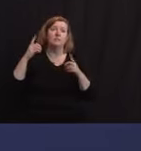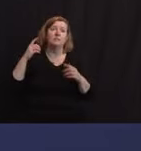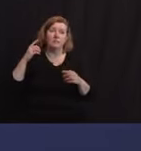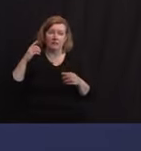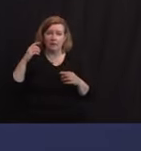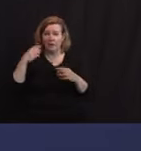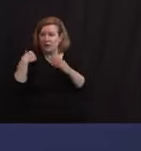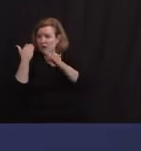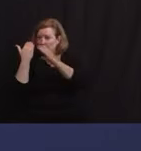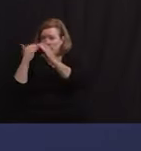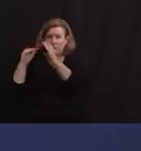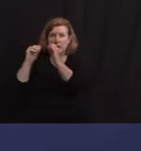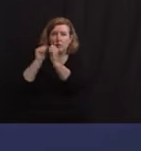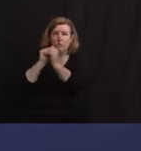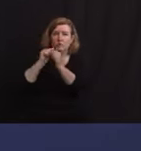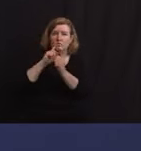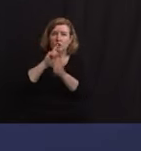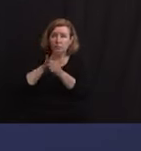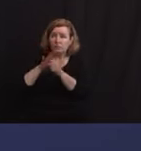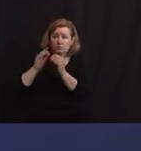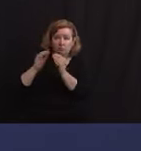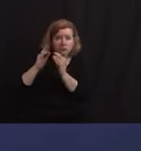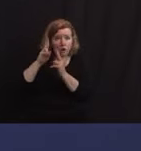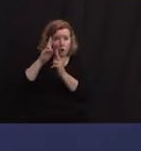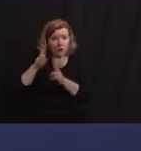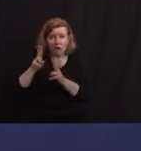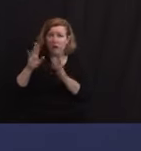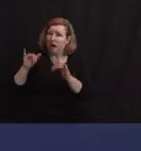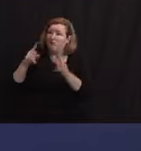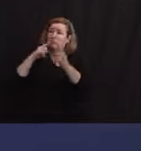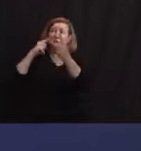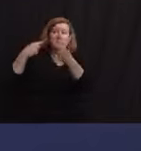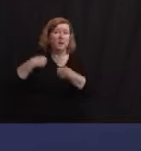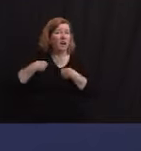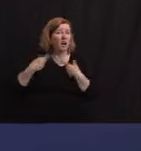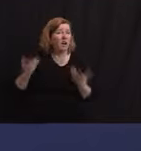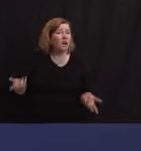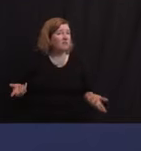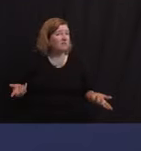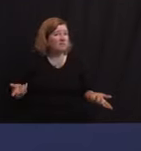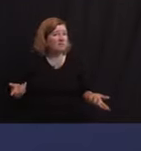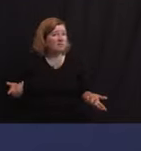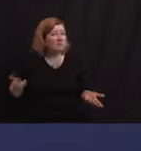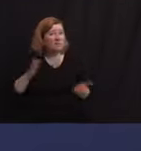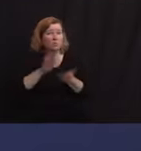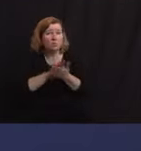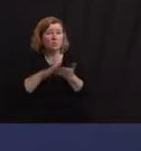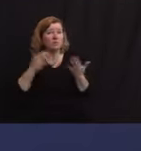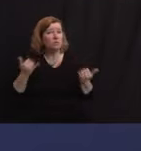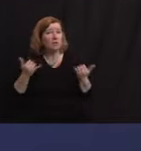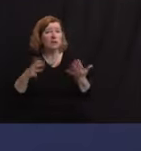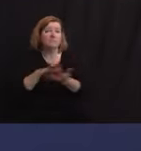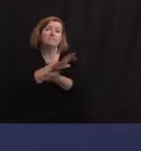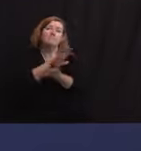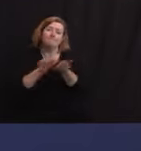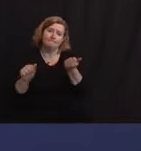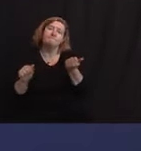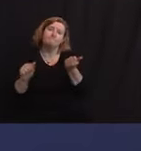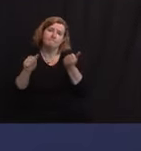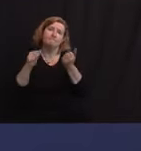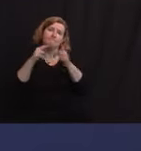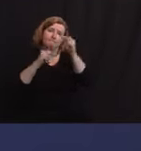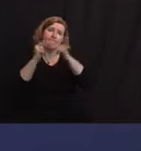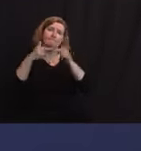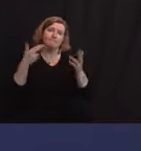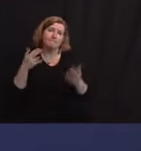were going to be honored, and she has not responded to my emails. The school is currently being demolished, and its 700-plus students are now being